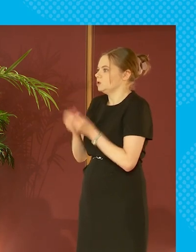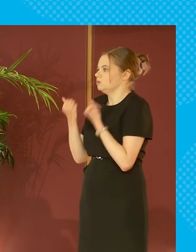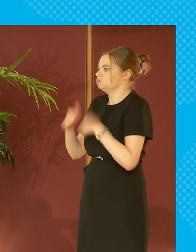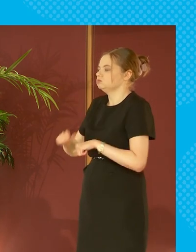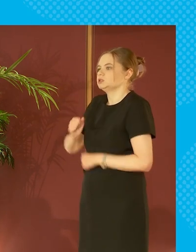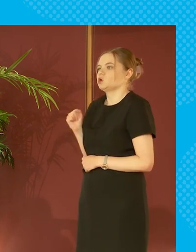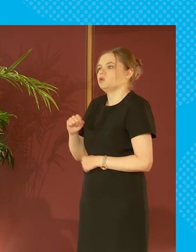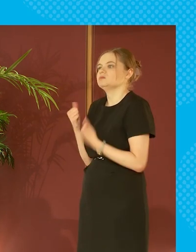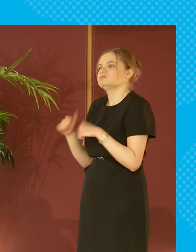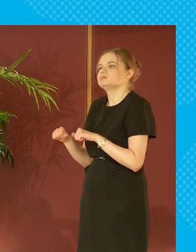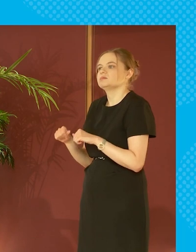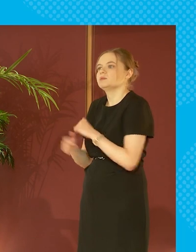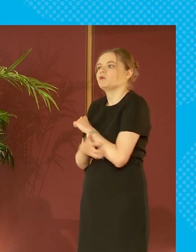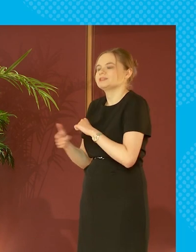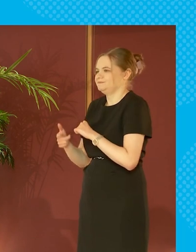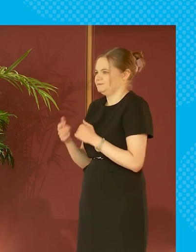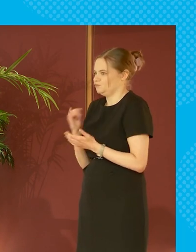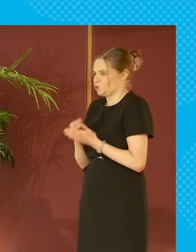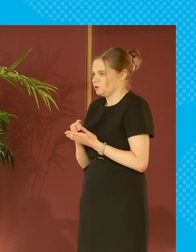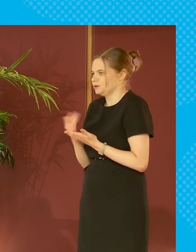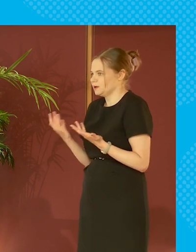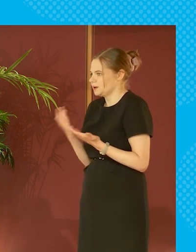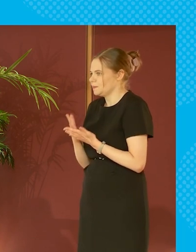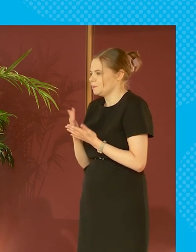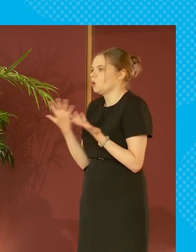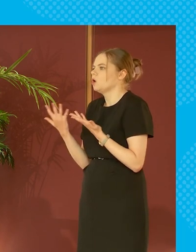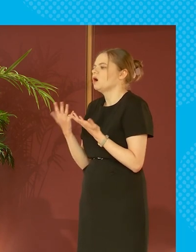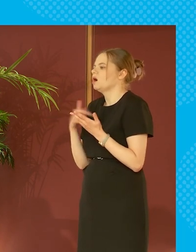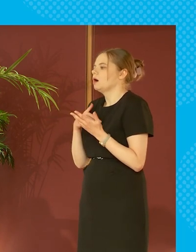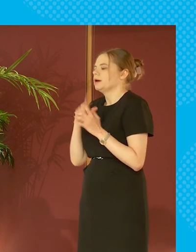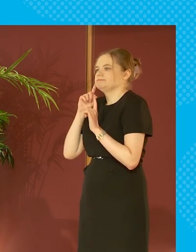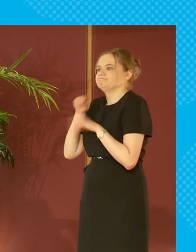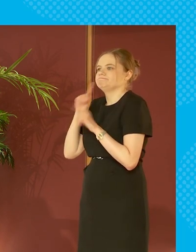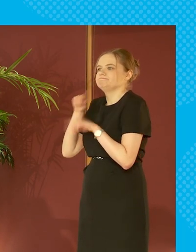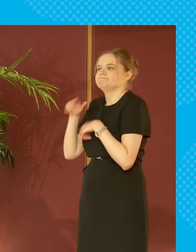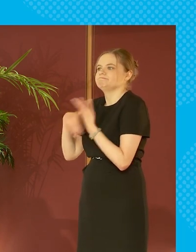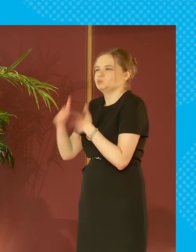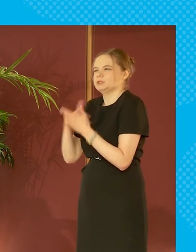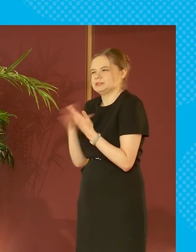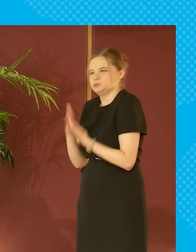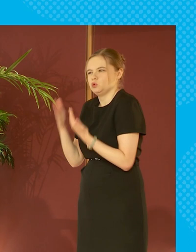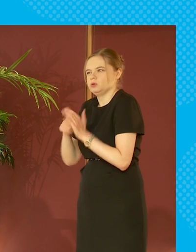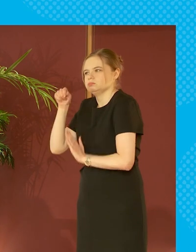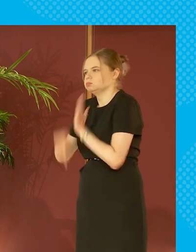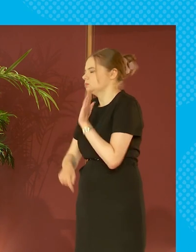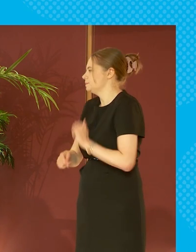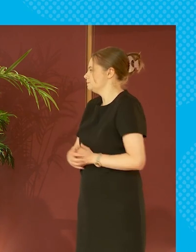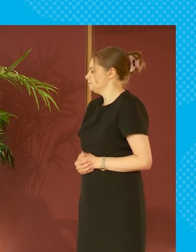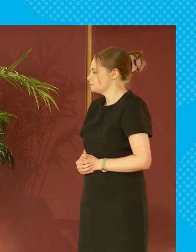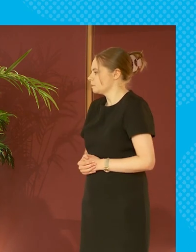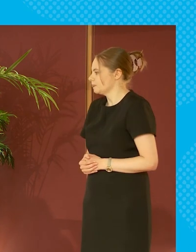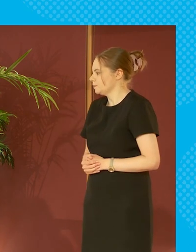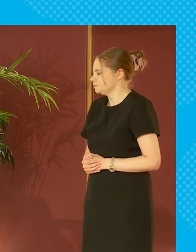scotland to solve poverty we are wrong or putting our heads in the sand so full stop but